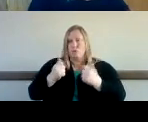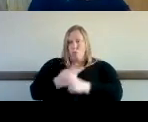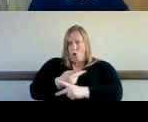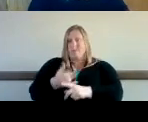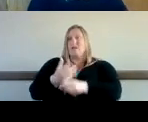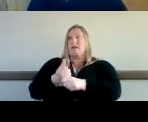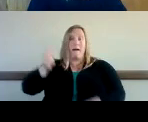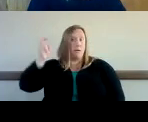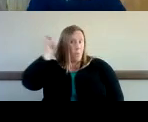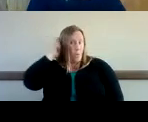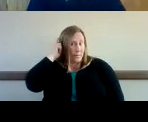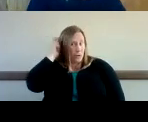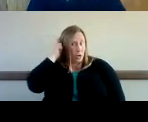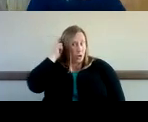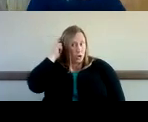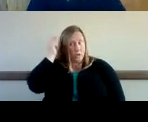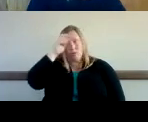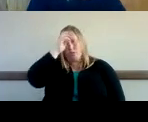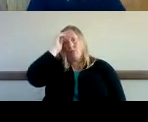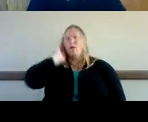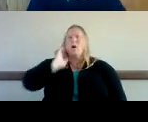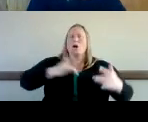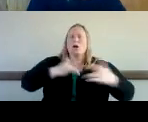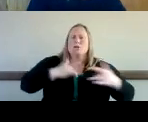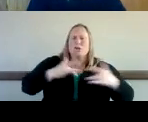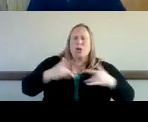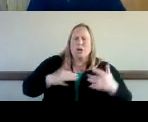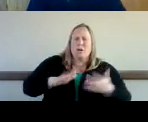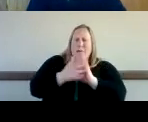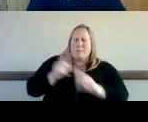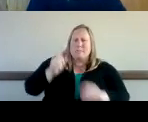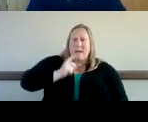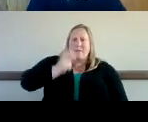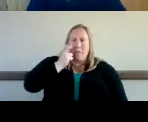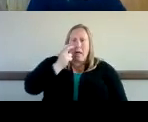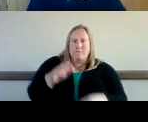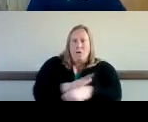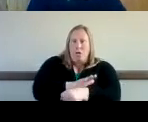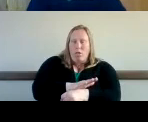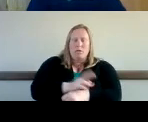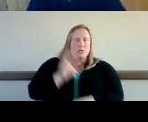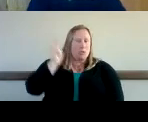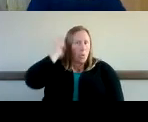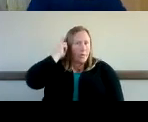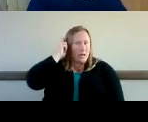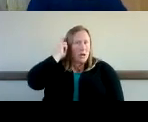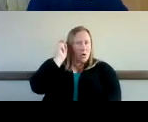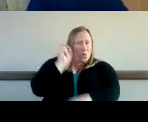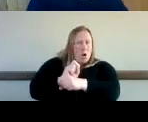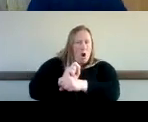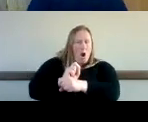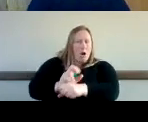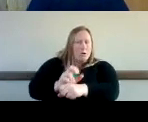implants because she was worried about being fully deaf blind and she worked really hard with those cochlear